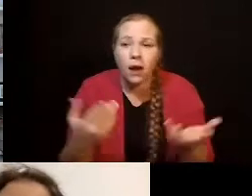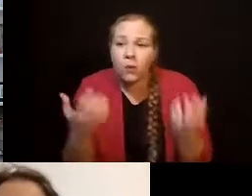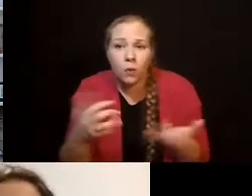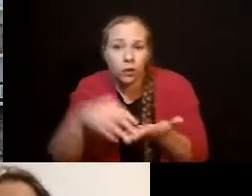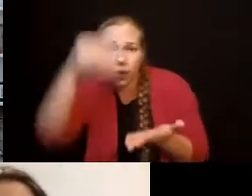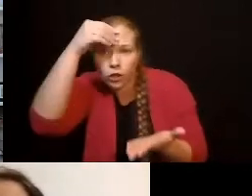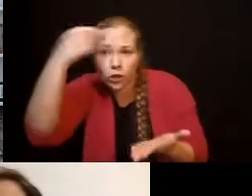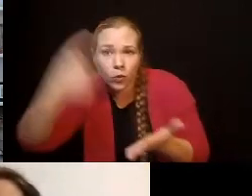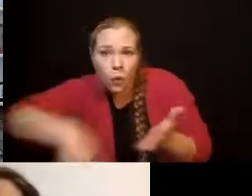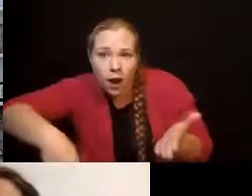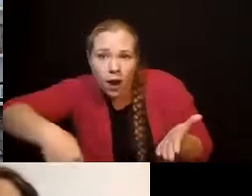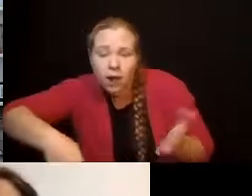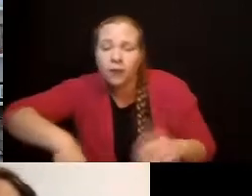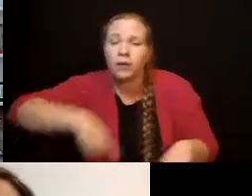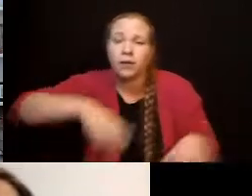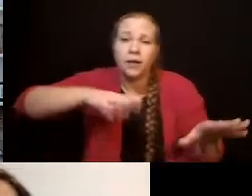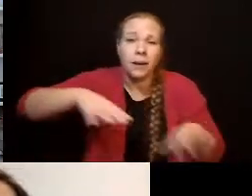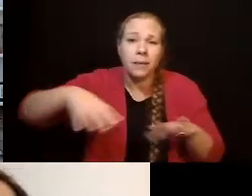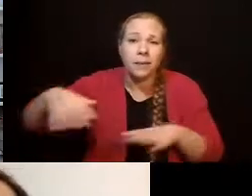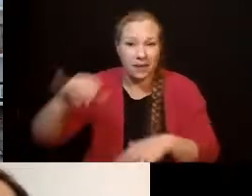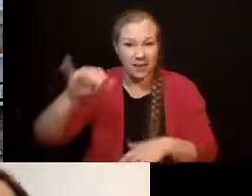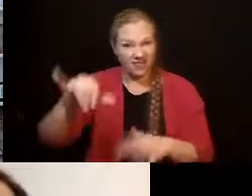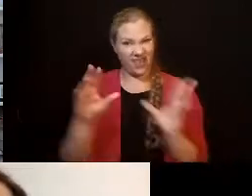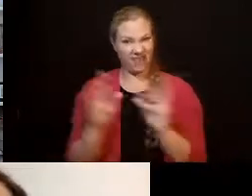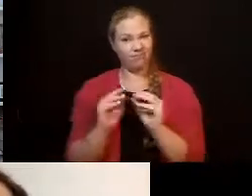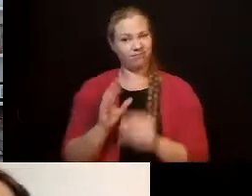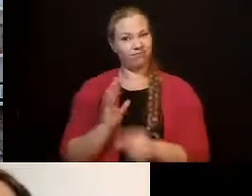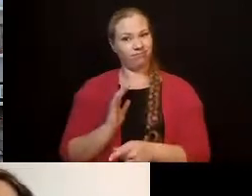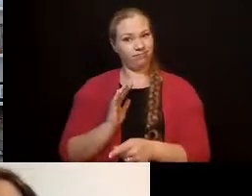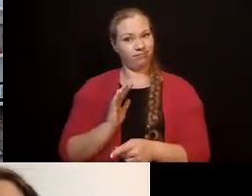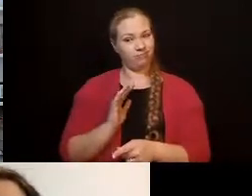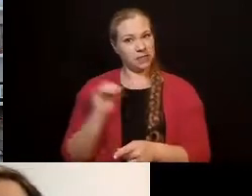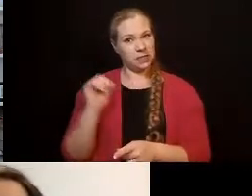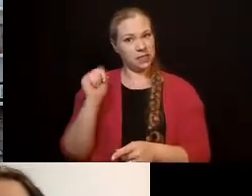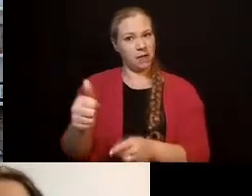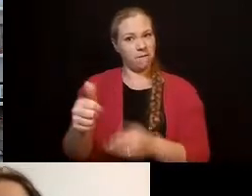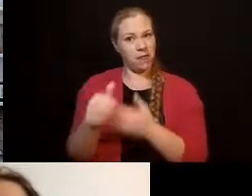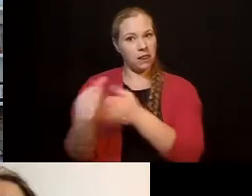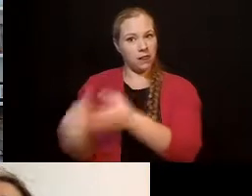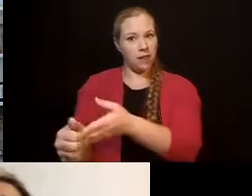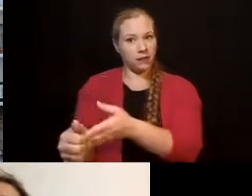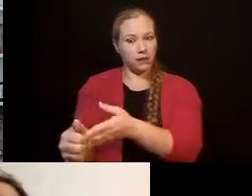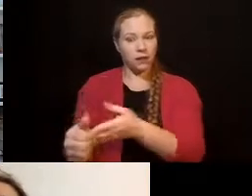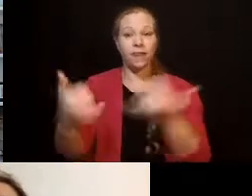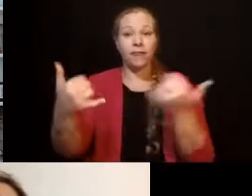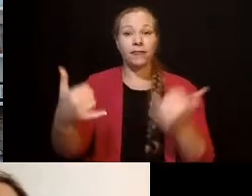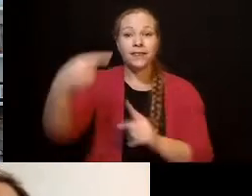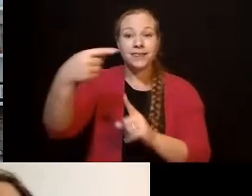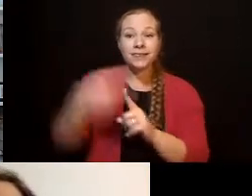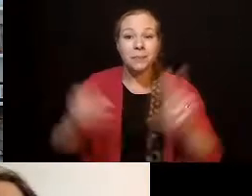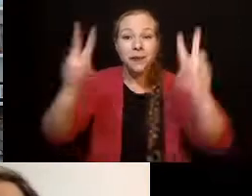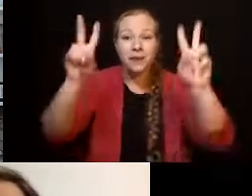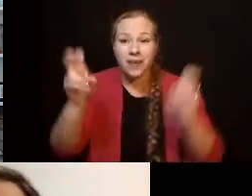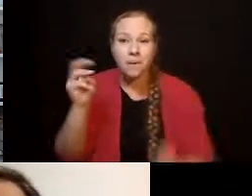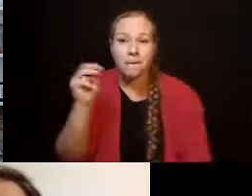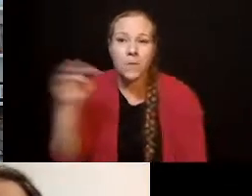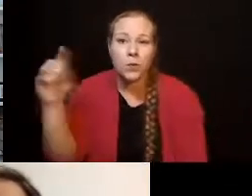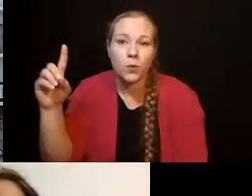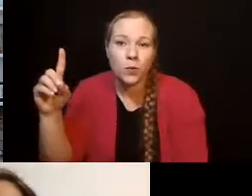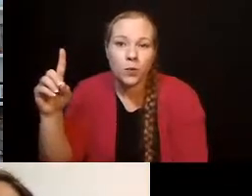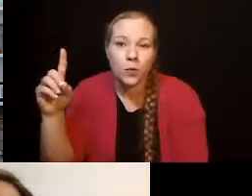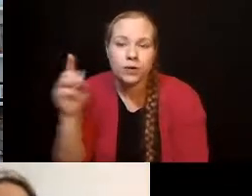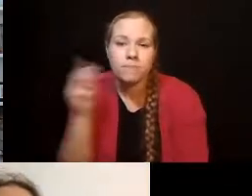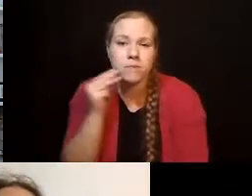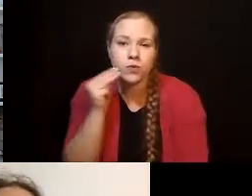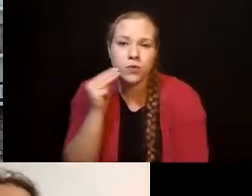this month, they're actually working on mood and how to, when you feel sad or you feel upset,